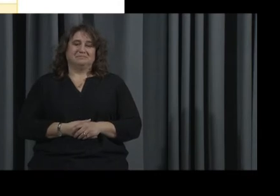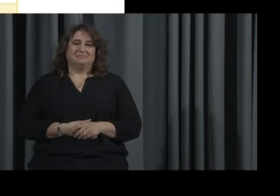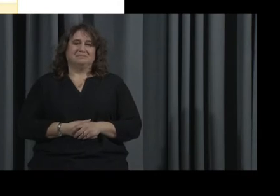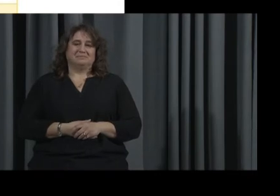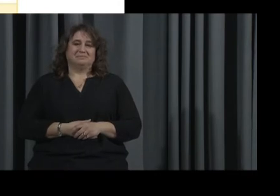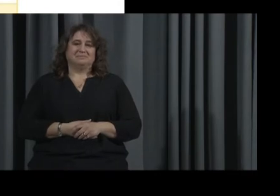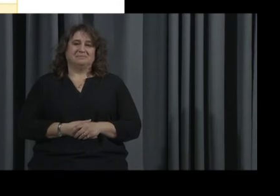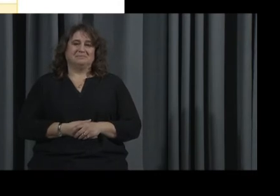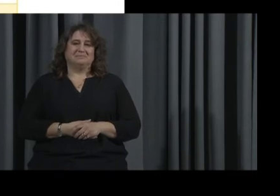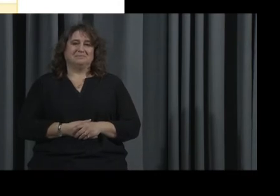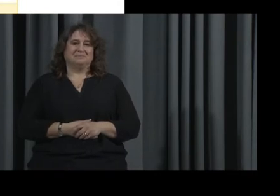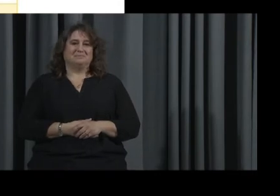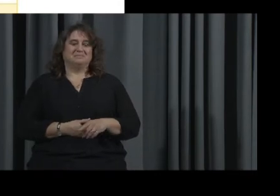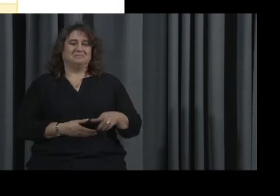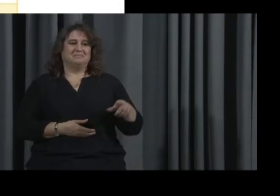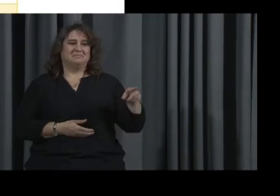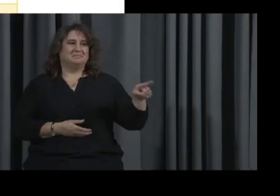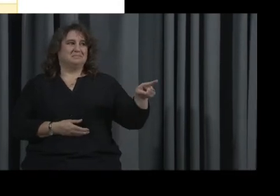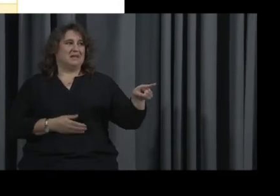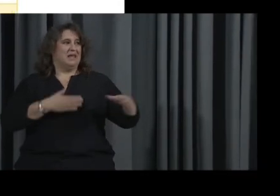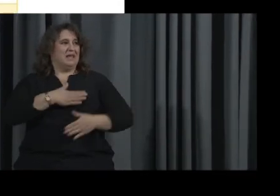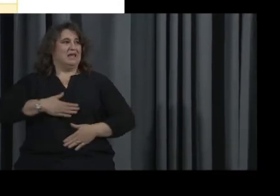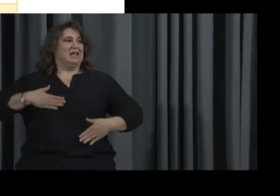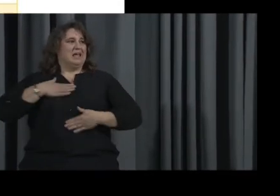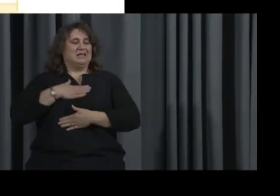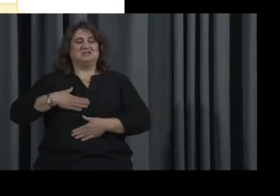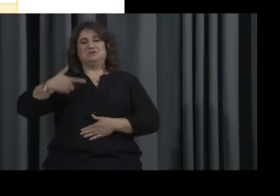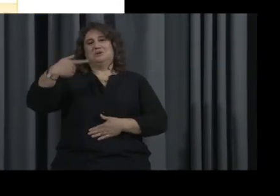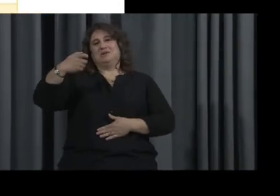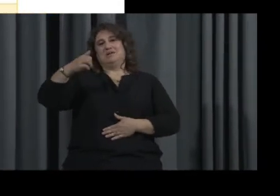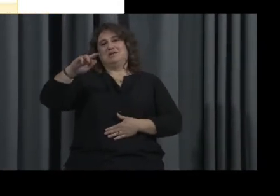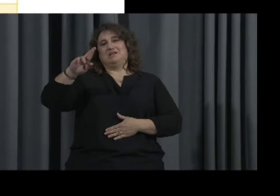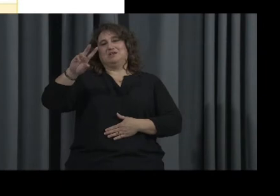All right. My next one was enjoying grandchildren.